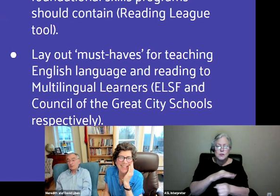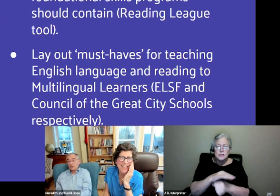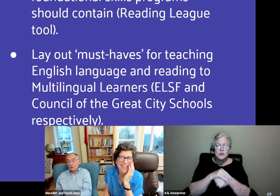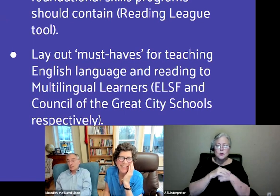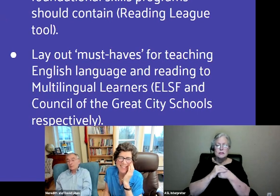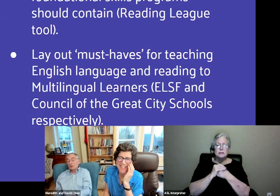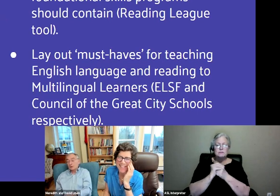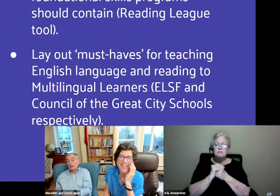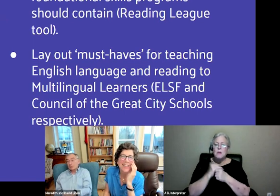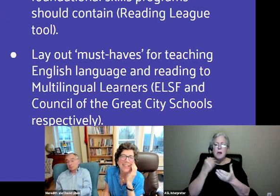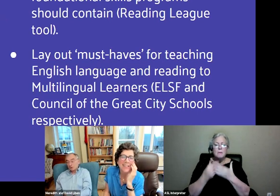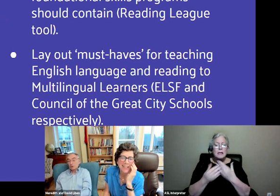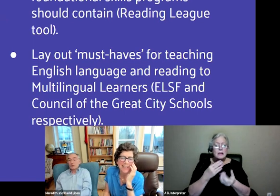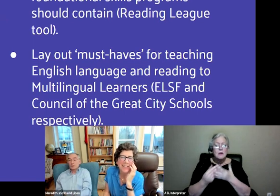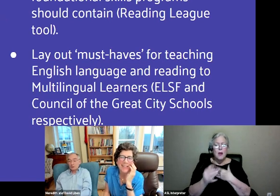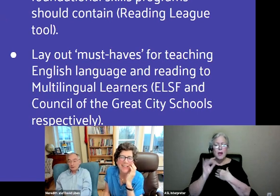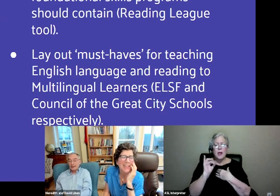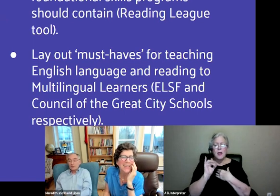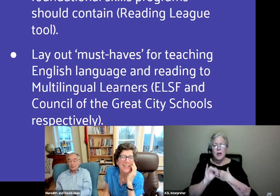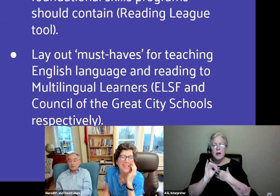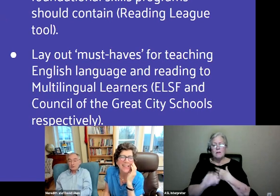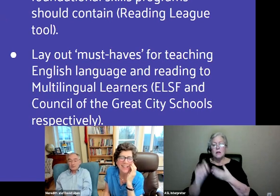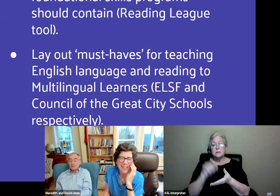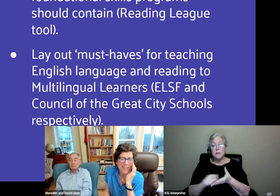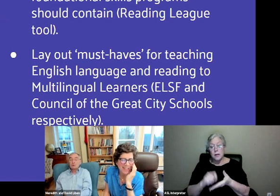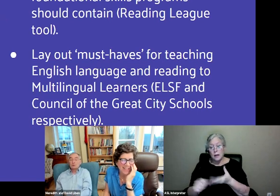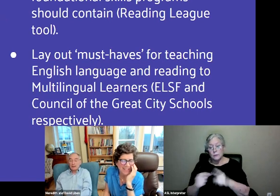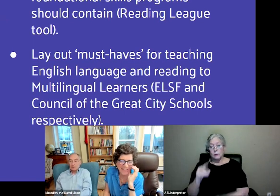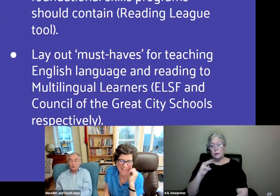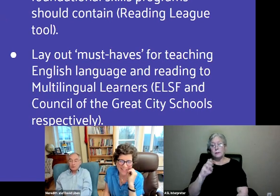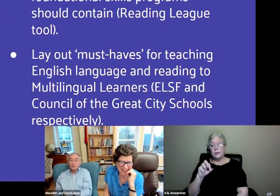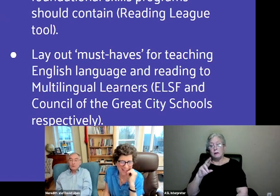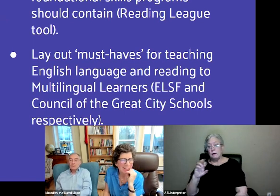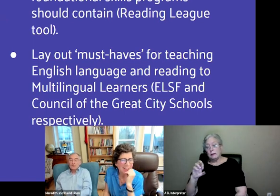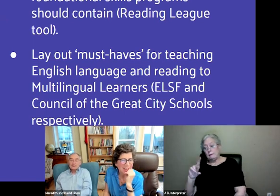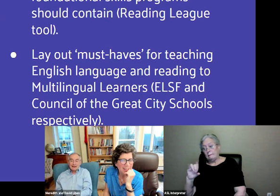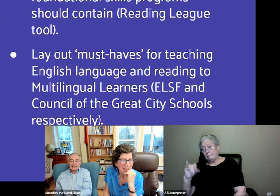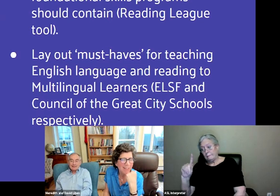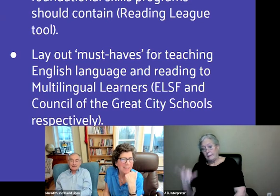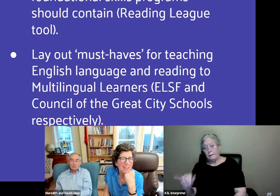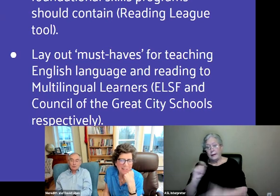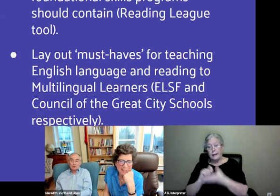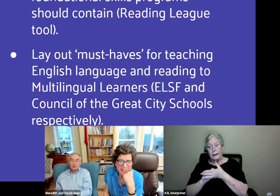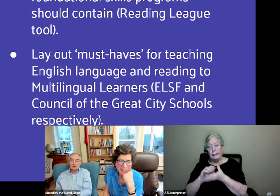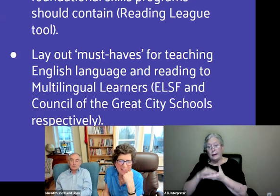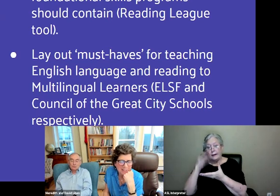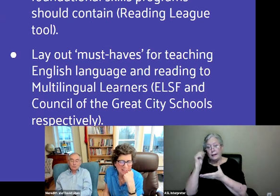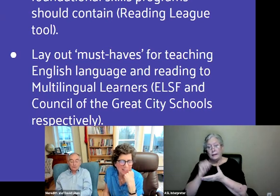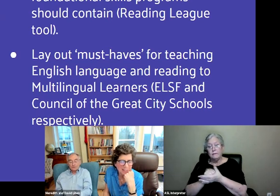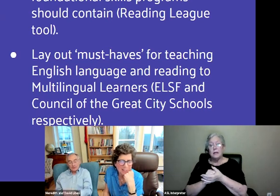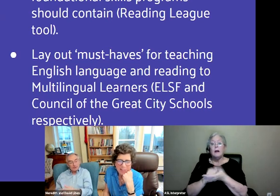or something, because they butchered the human language. They butchered language. But the ideas were